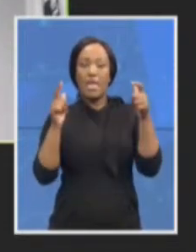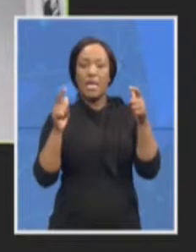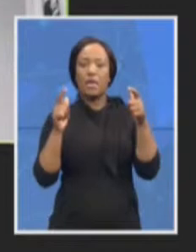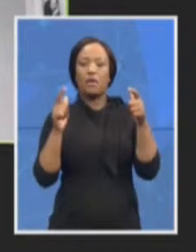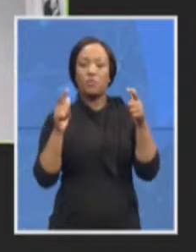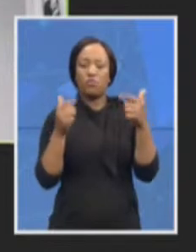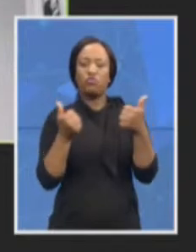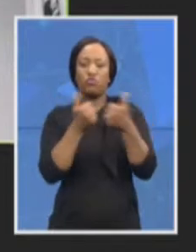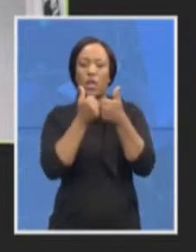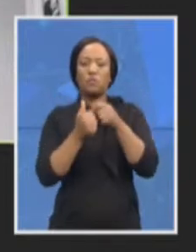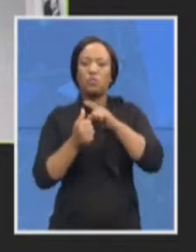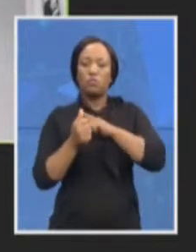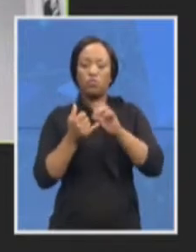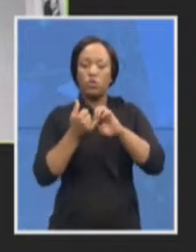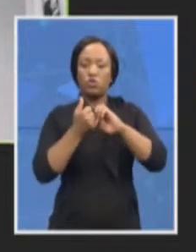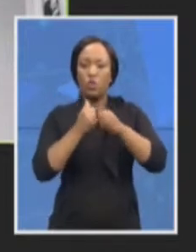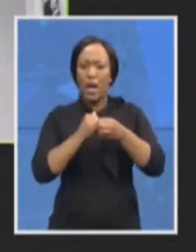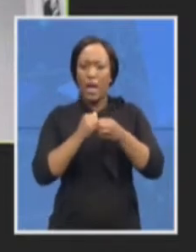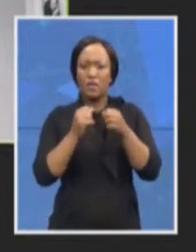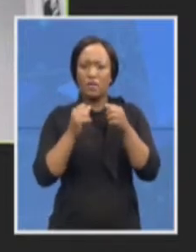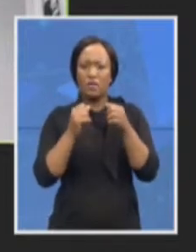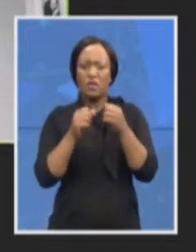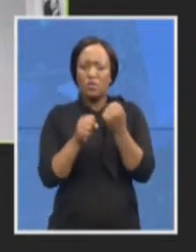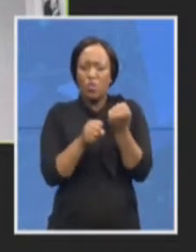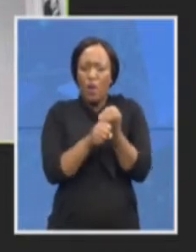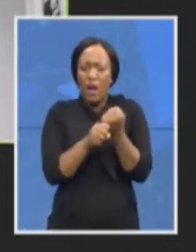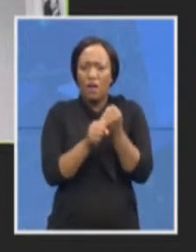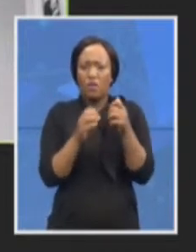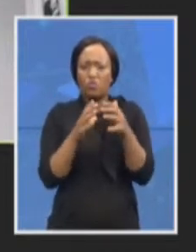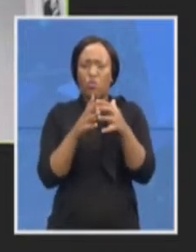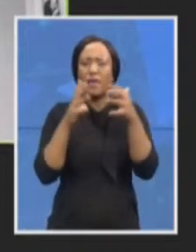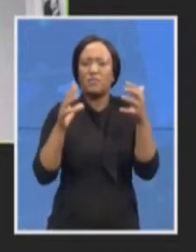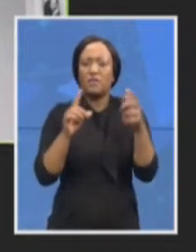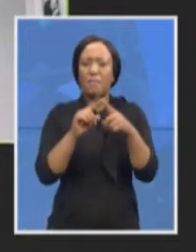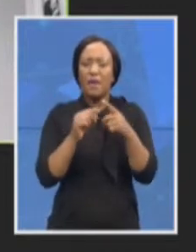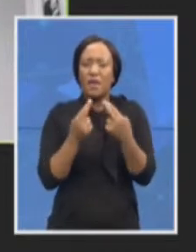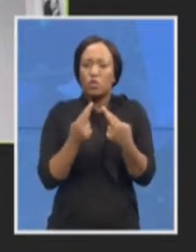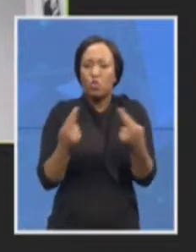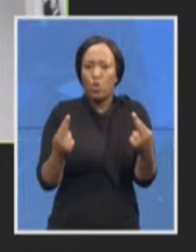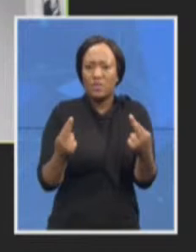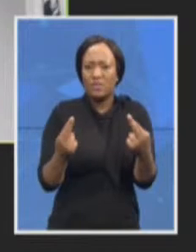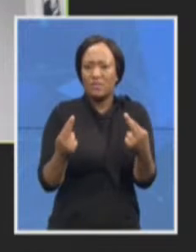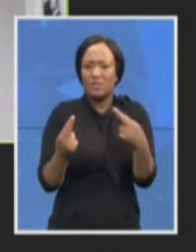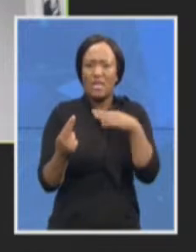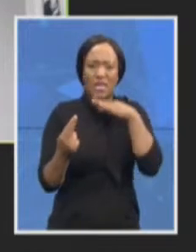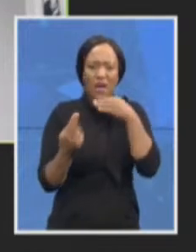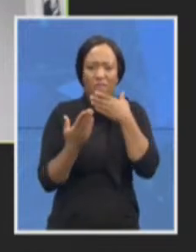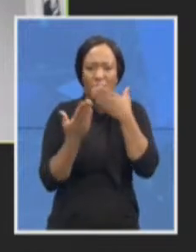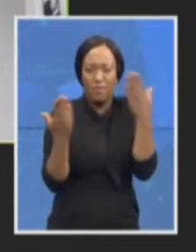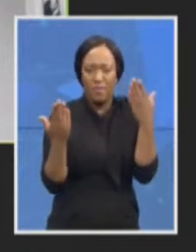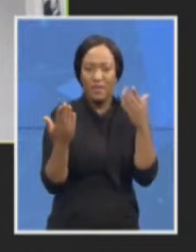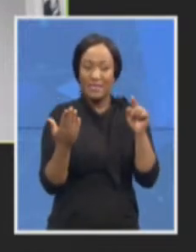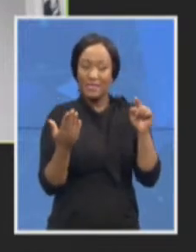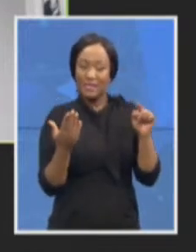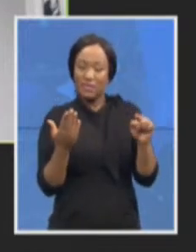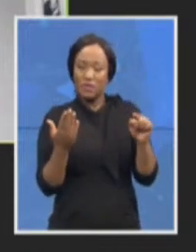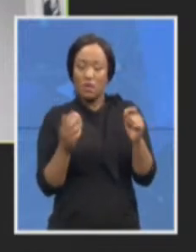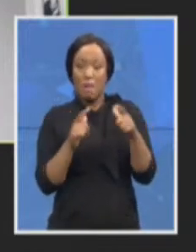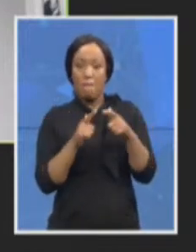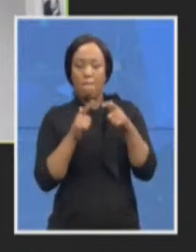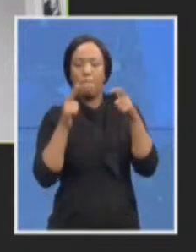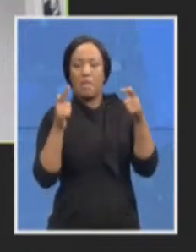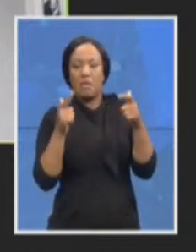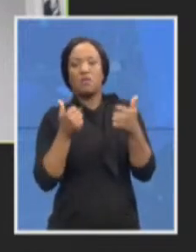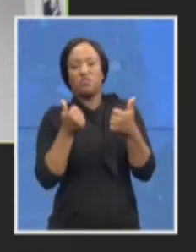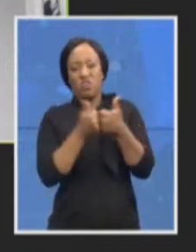without all of the resources that we need. And I think that has probably been one of the biggest shortcomings is that we really need to